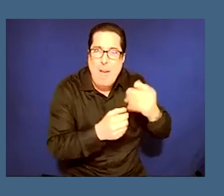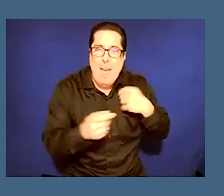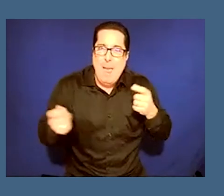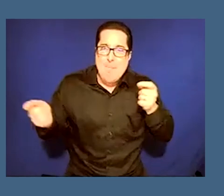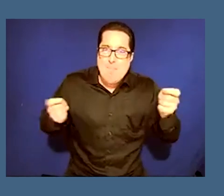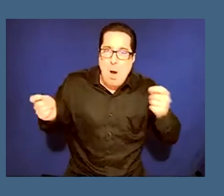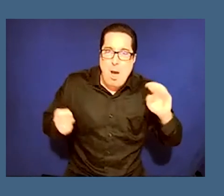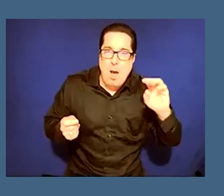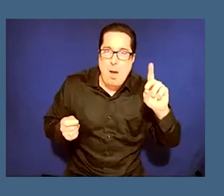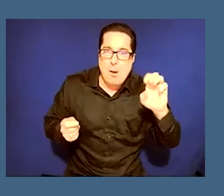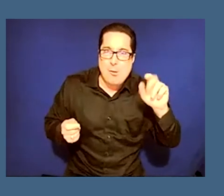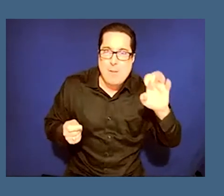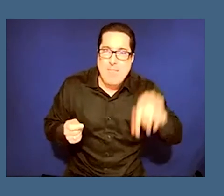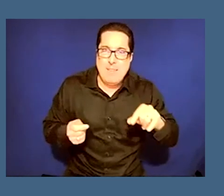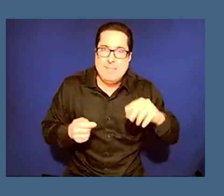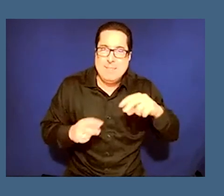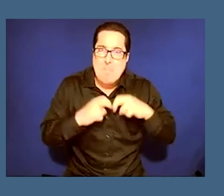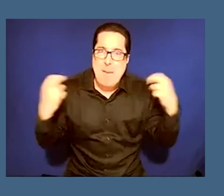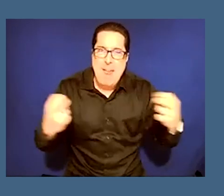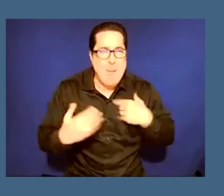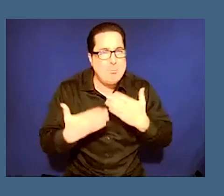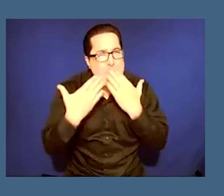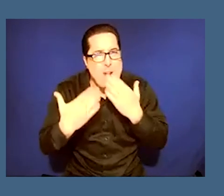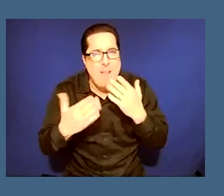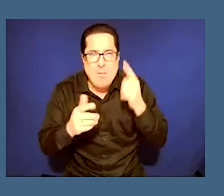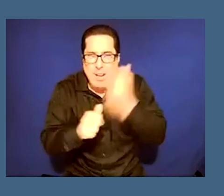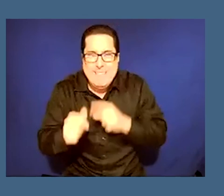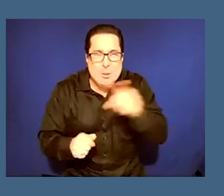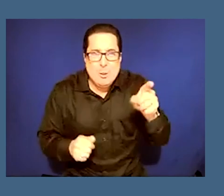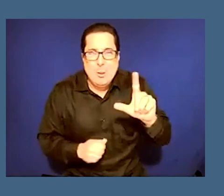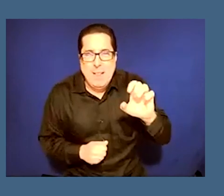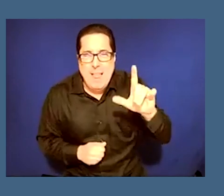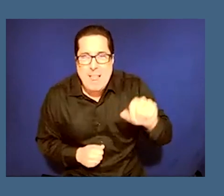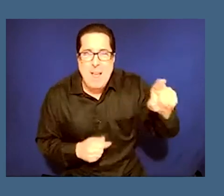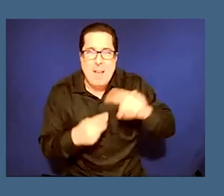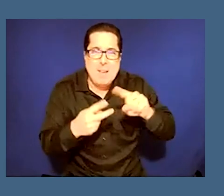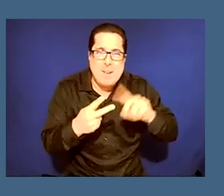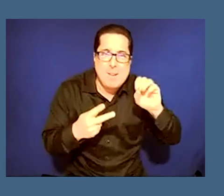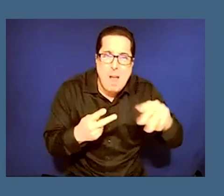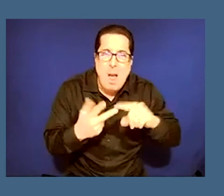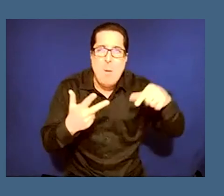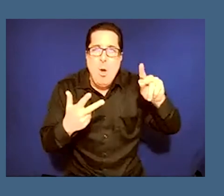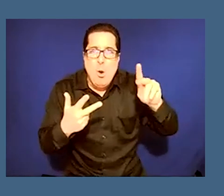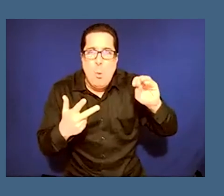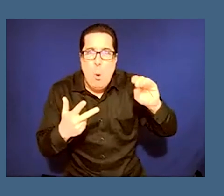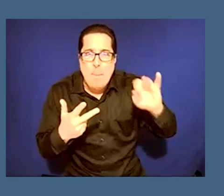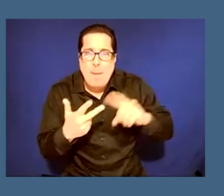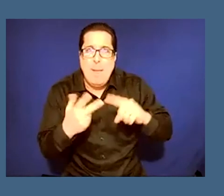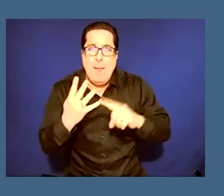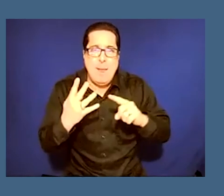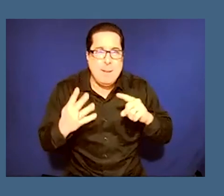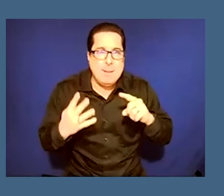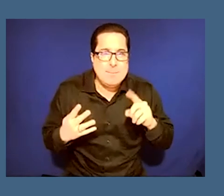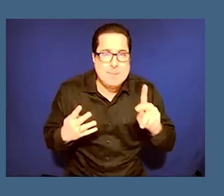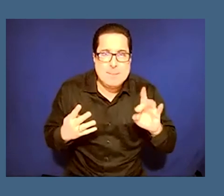uh thank you i'm so grateful to each of you leila tom kwame helen thank you so much i'm going to invite